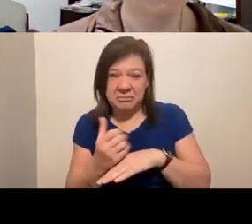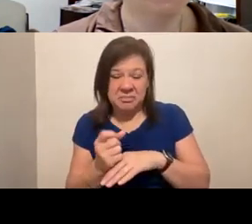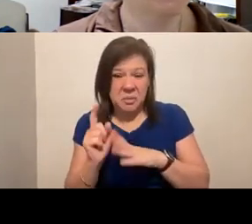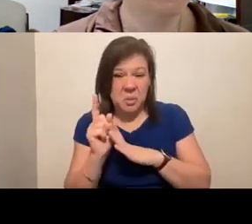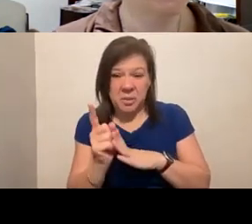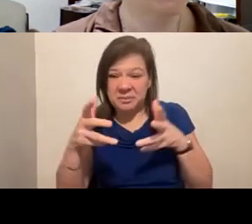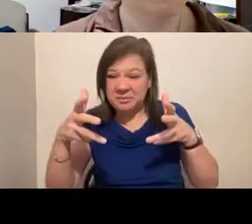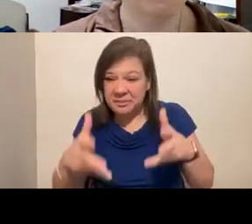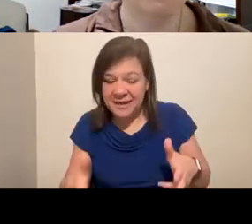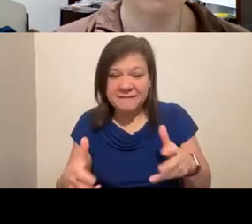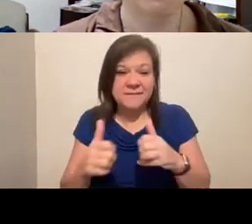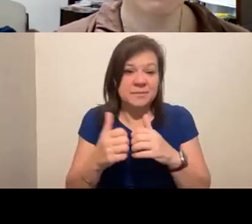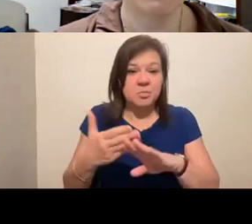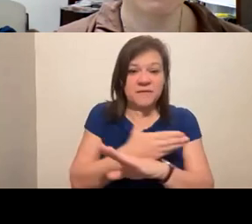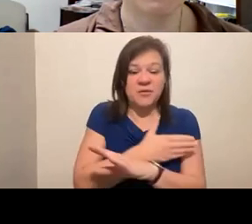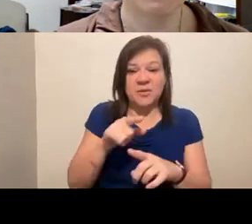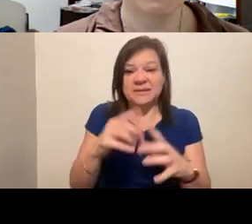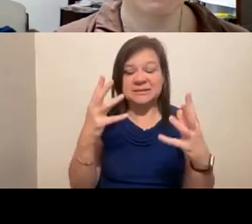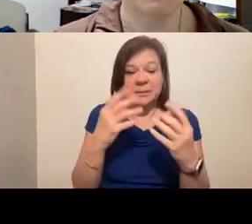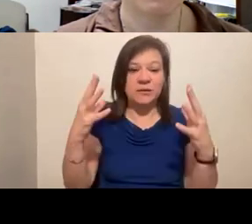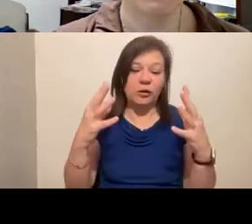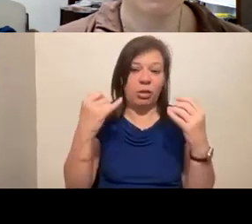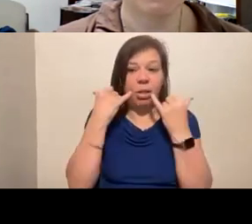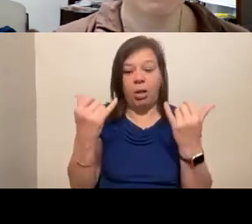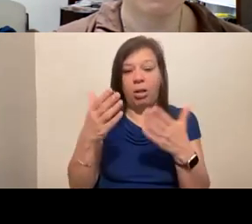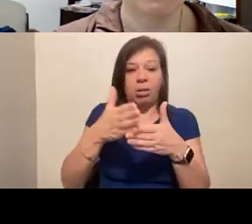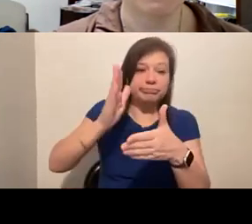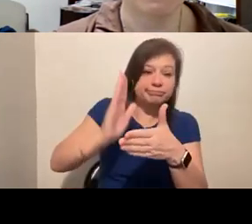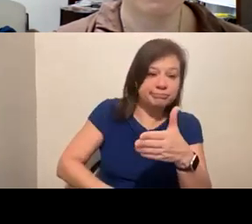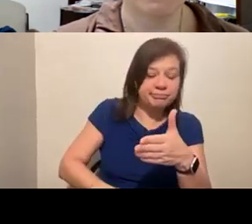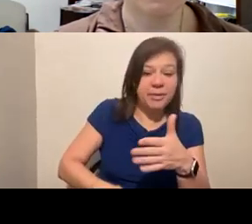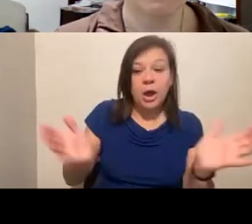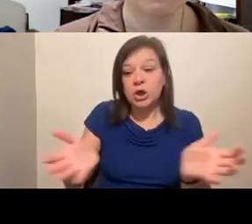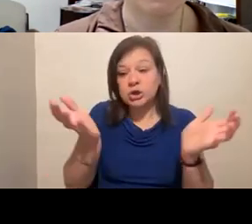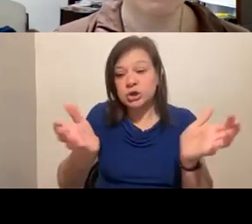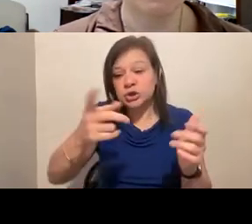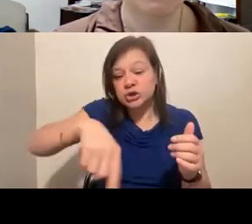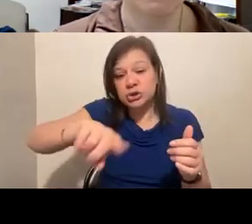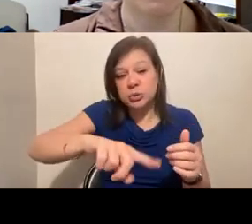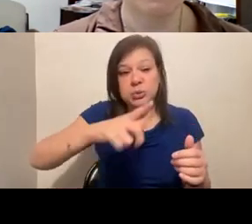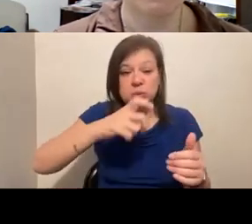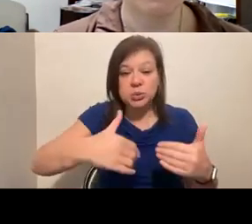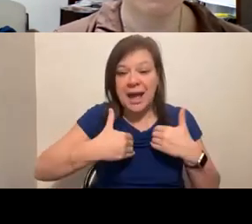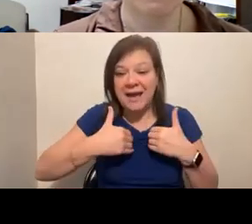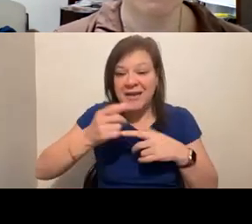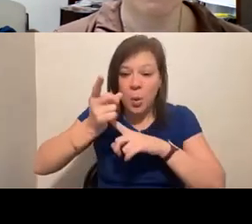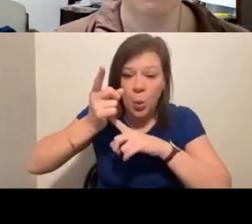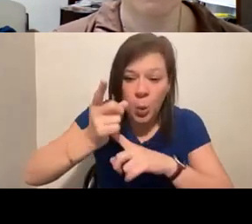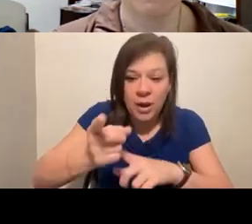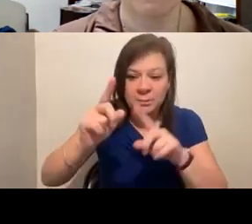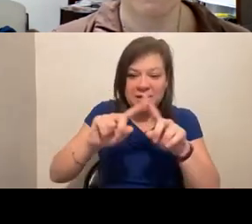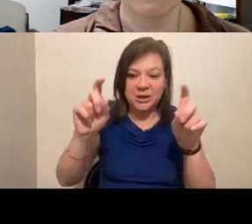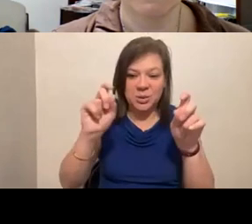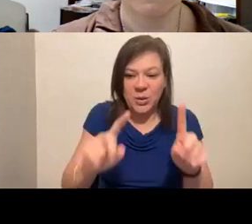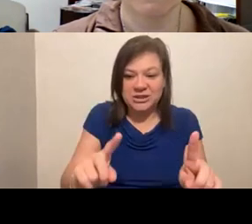moments together before this, uh, call ends again, encouraging anyone who's got a one minute question that might have